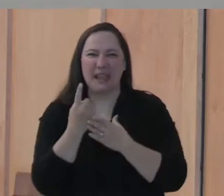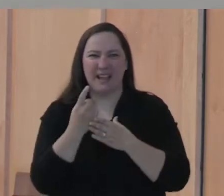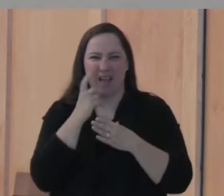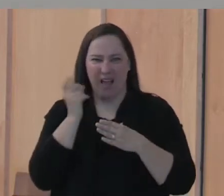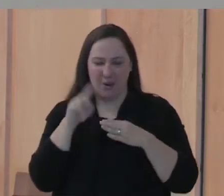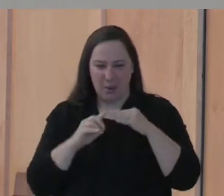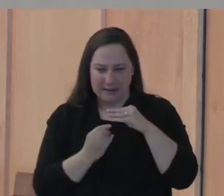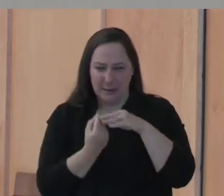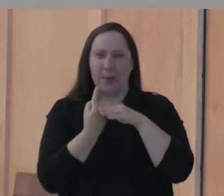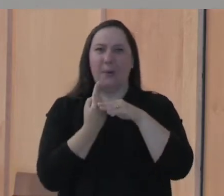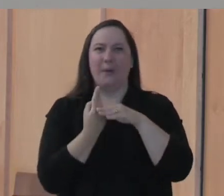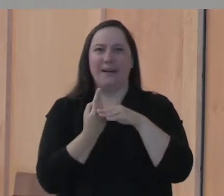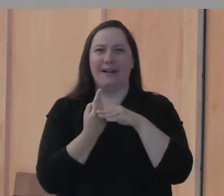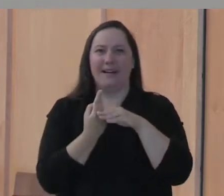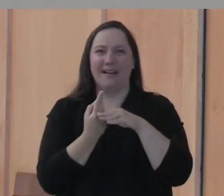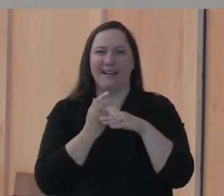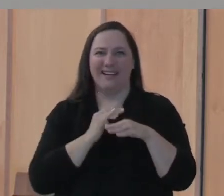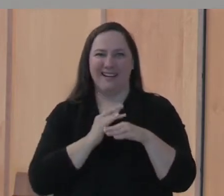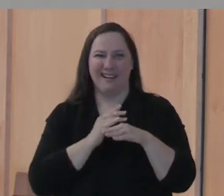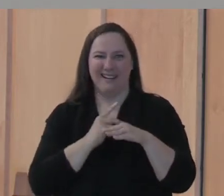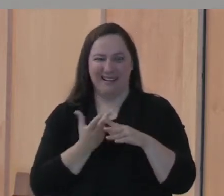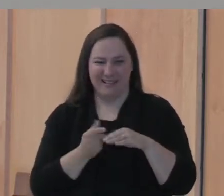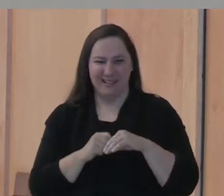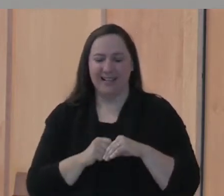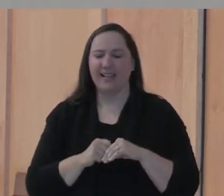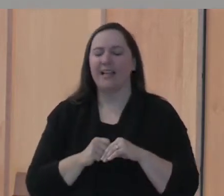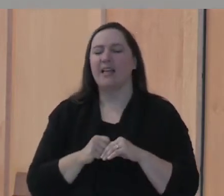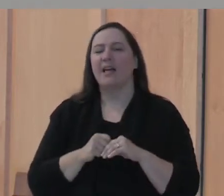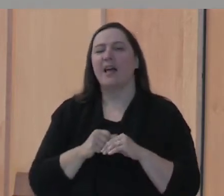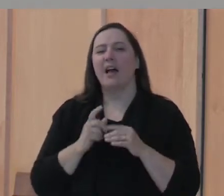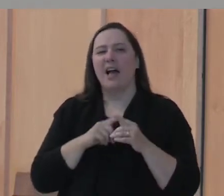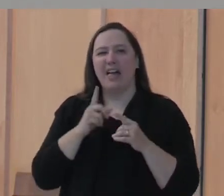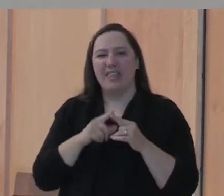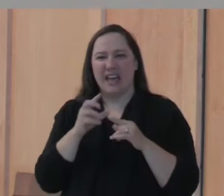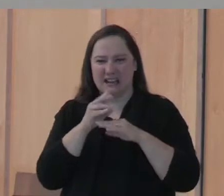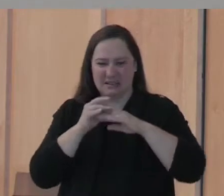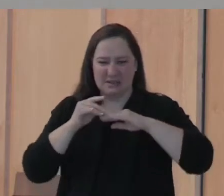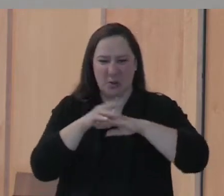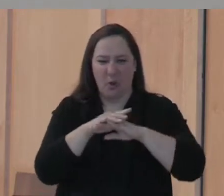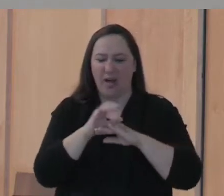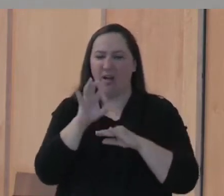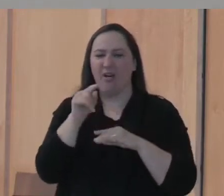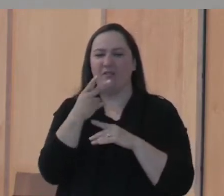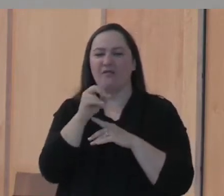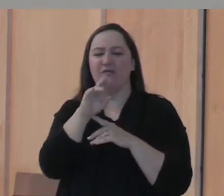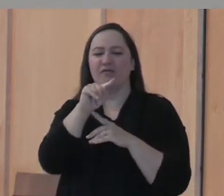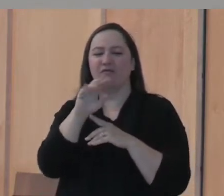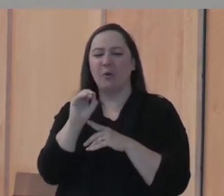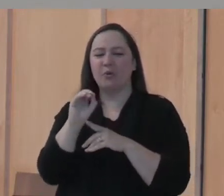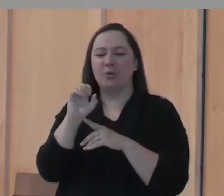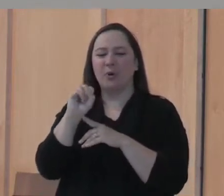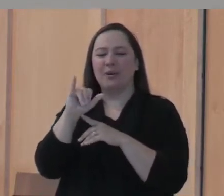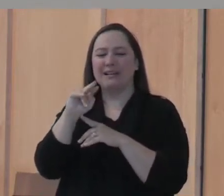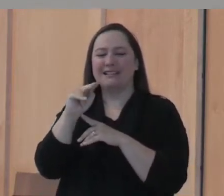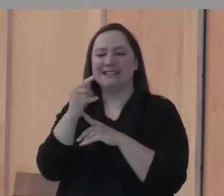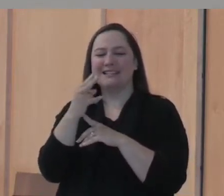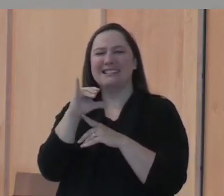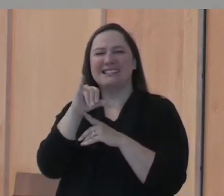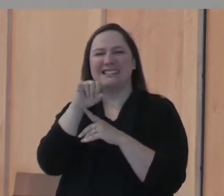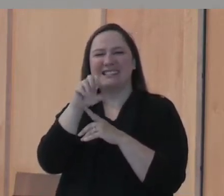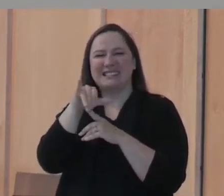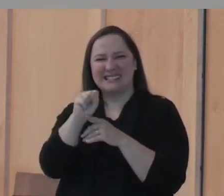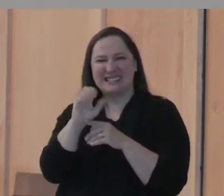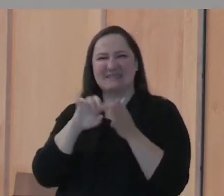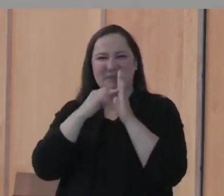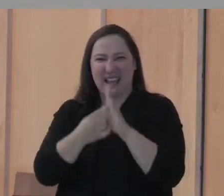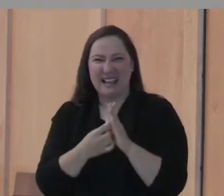pops out of the seed going upward. And as soon as it breaks the soil, then photosynthesis starts and that's when the growth really takes off. And the